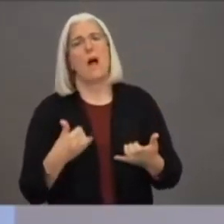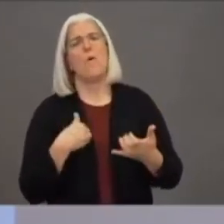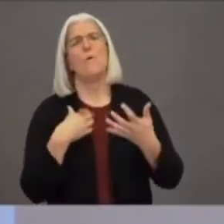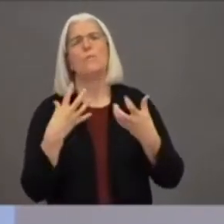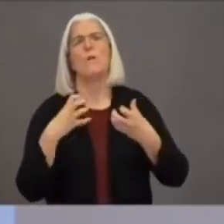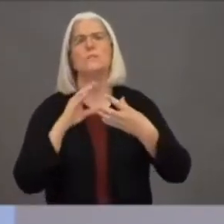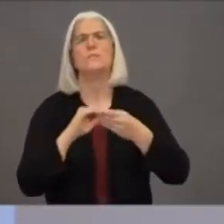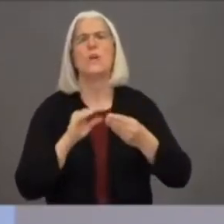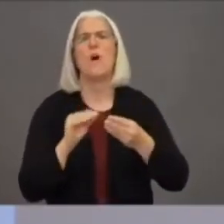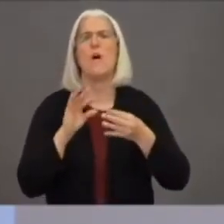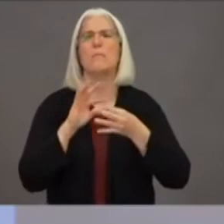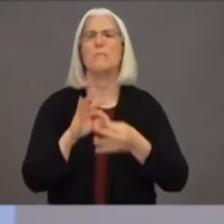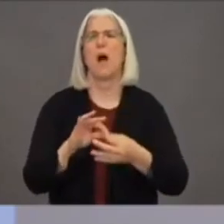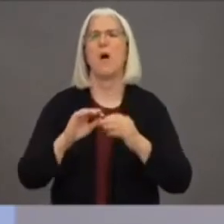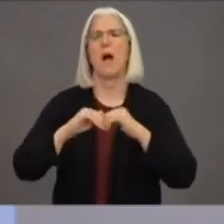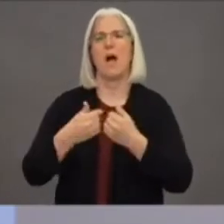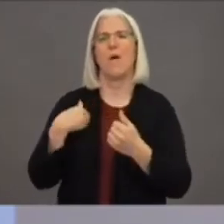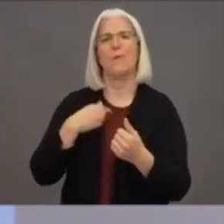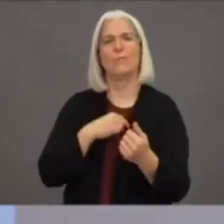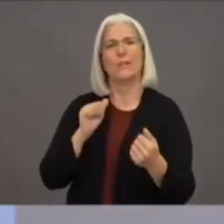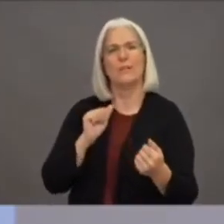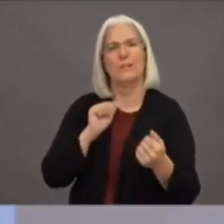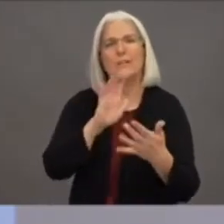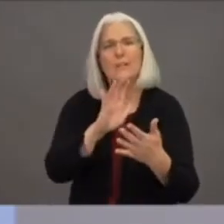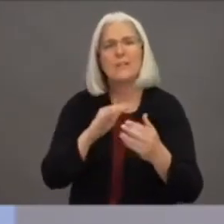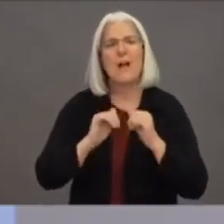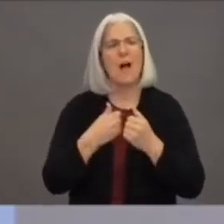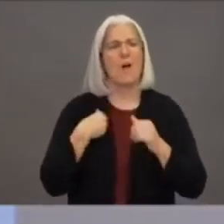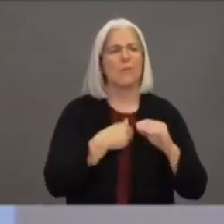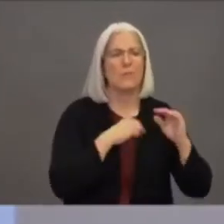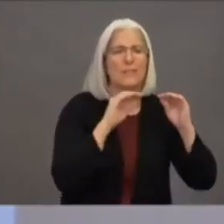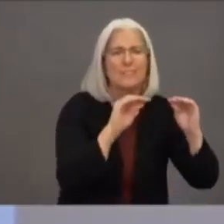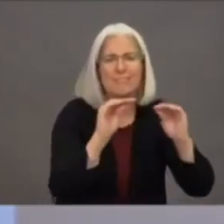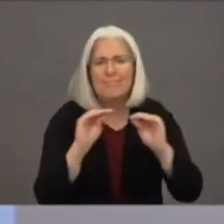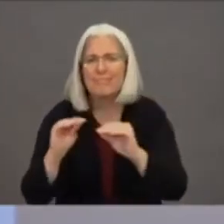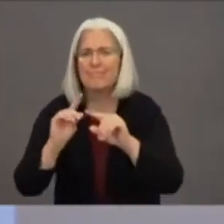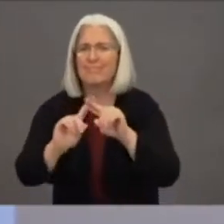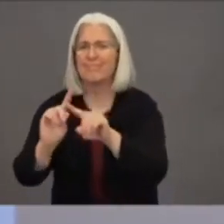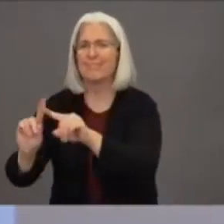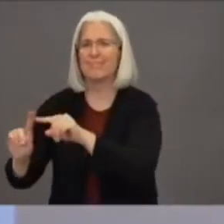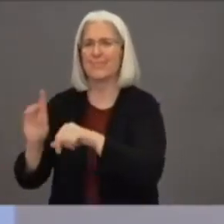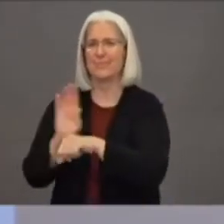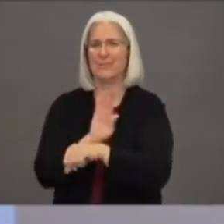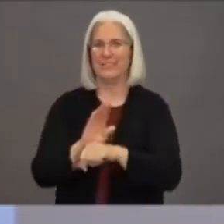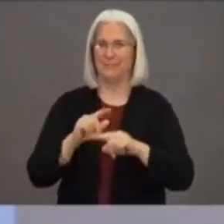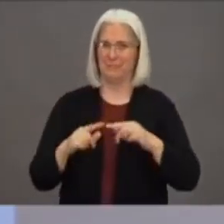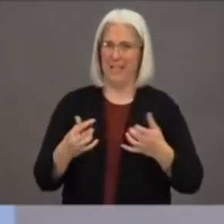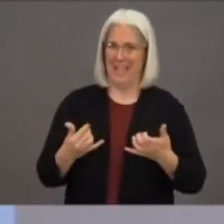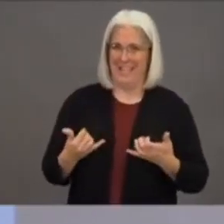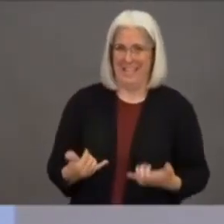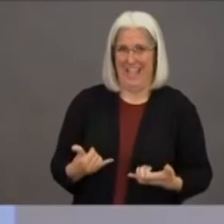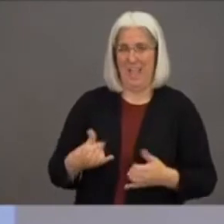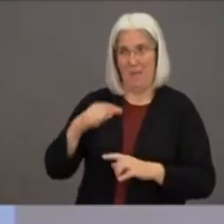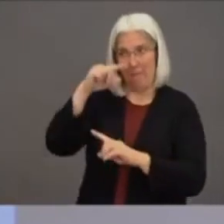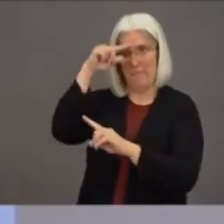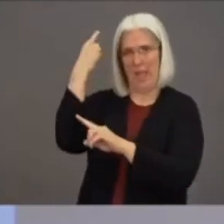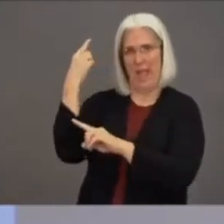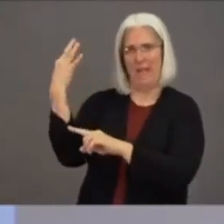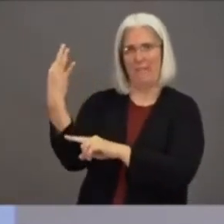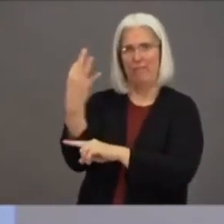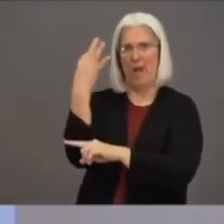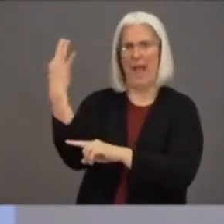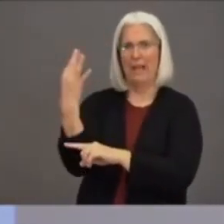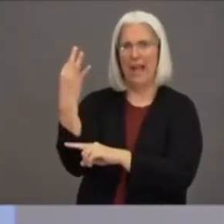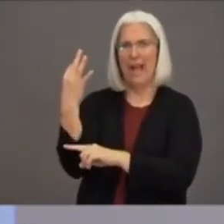Black Friday day, we will be issuing fines. So please, please be safe. And also as a reminder